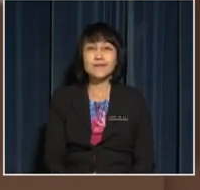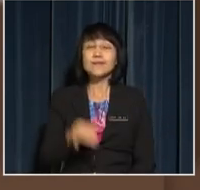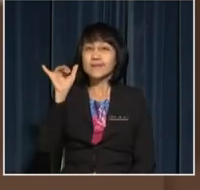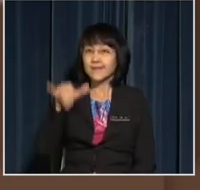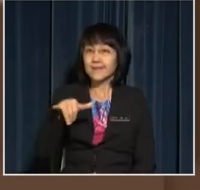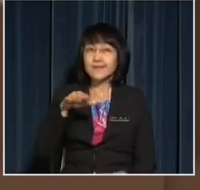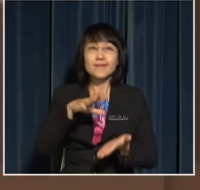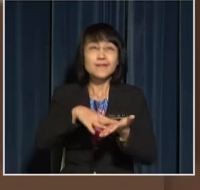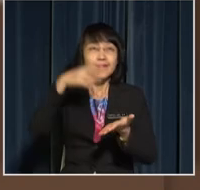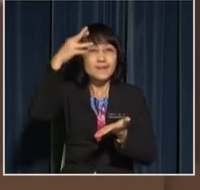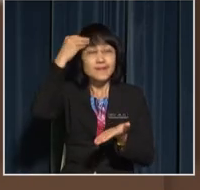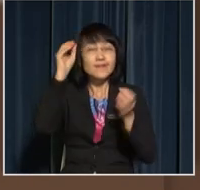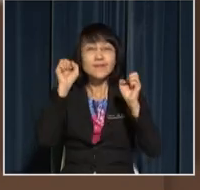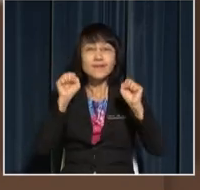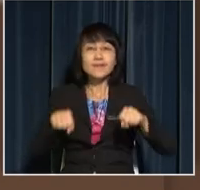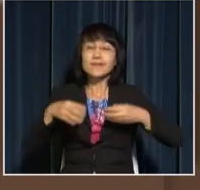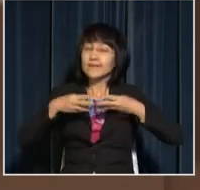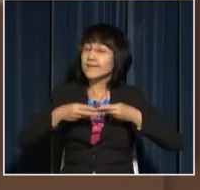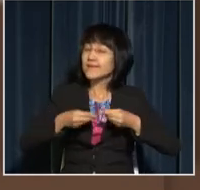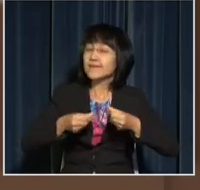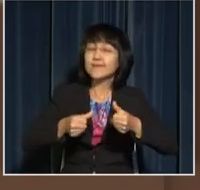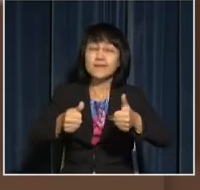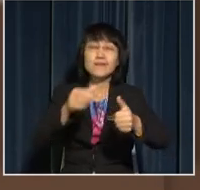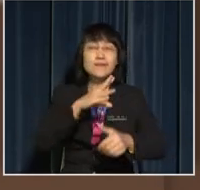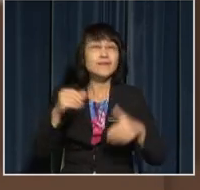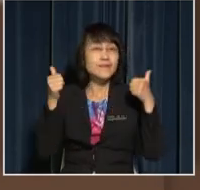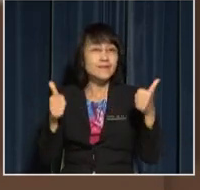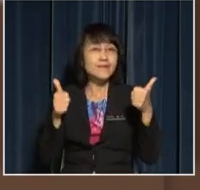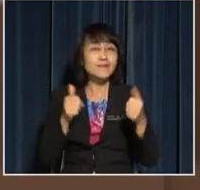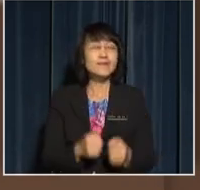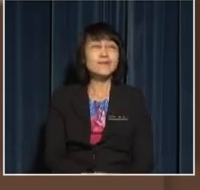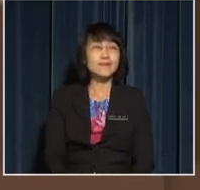Yes, learning can be carried out effectively